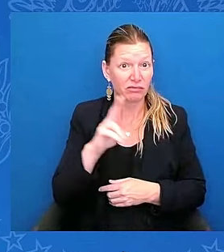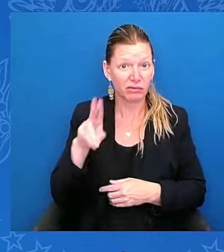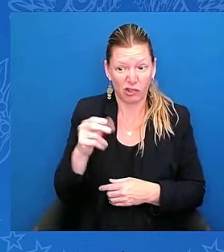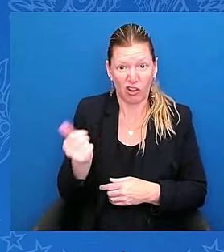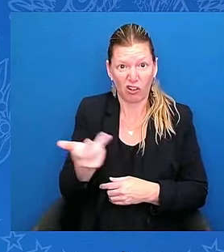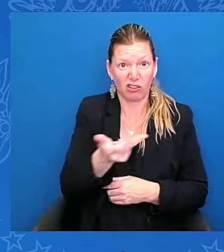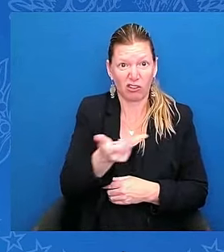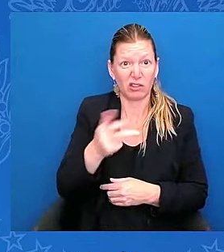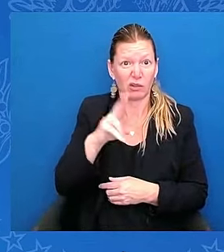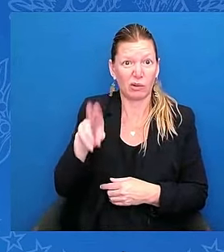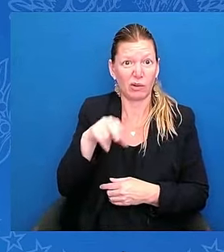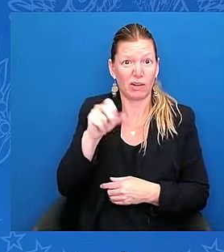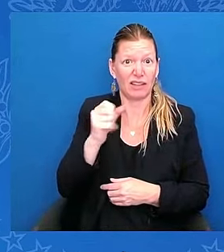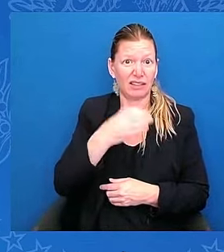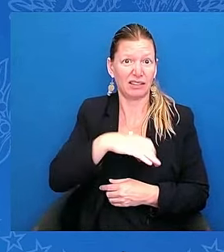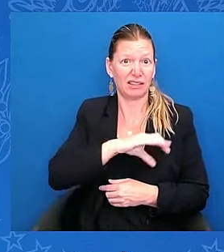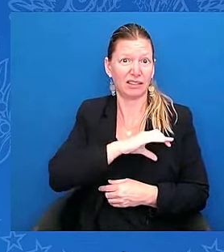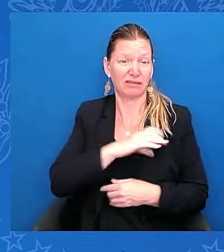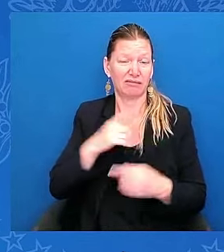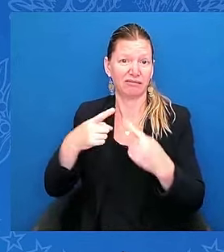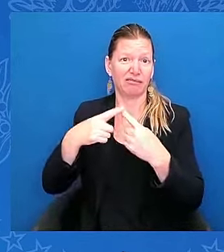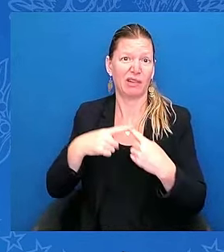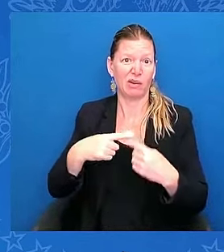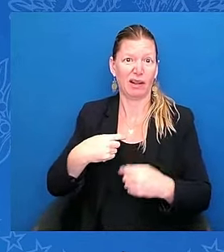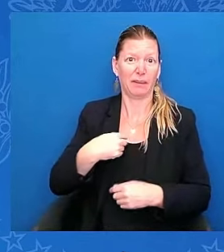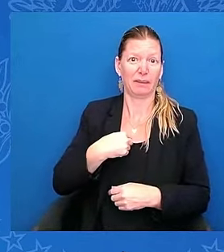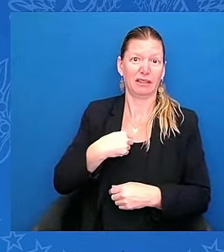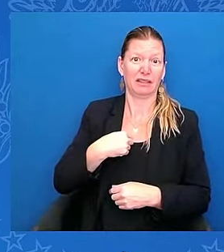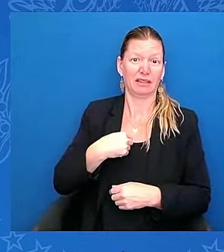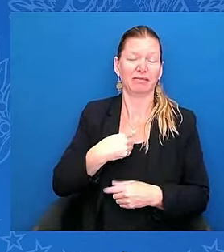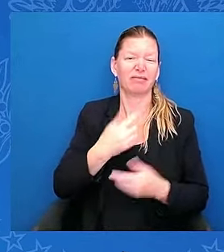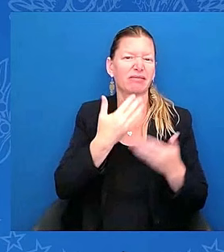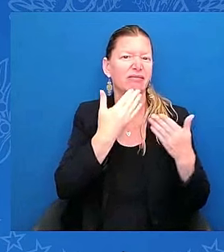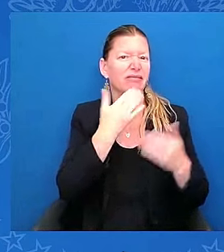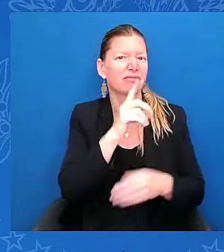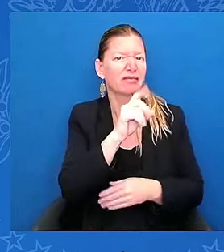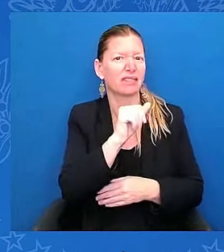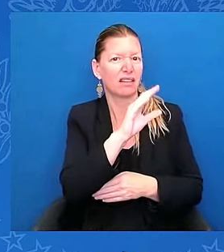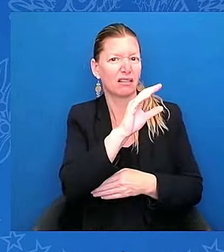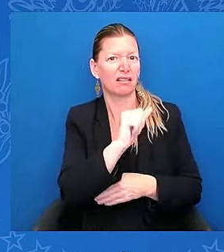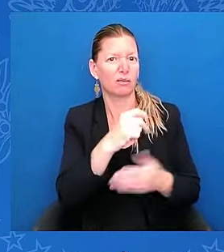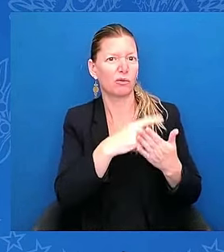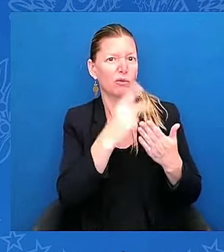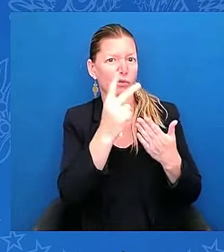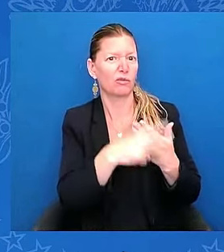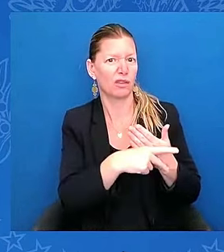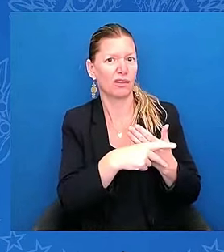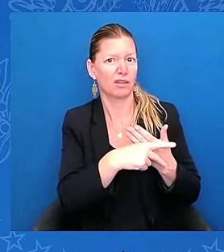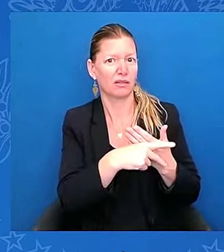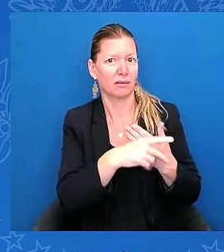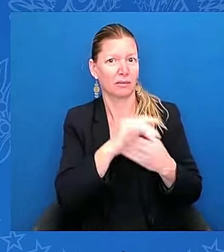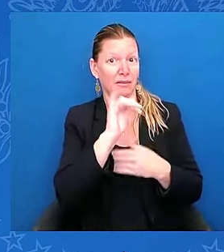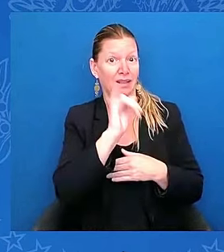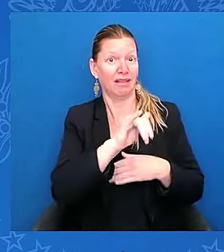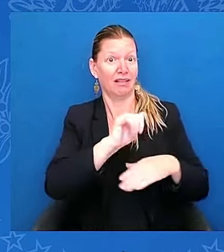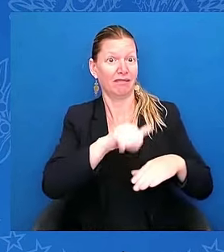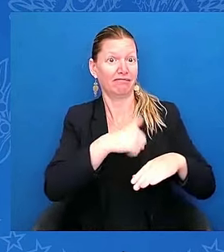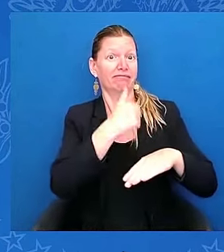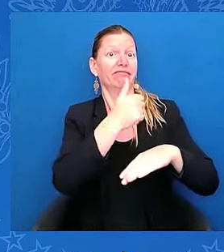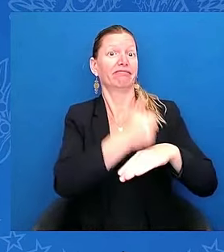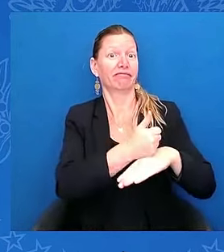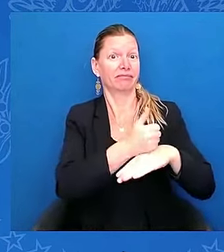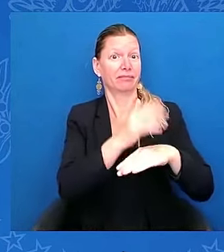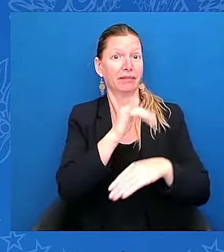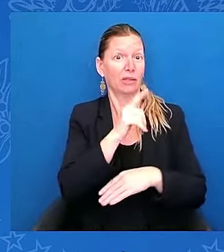Thanks to the DACA program, by the way, created by then Vice President Biden, I was able to become a